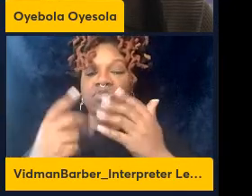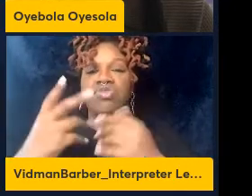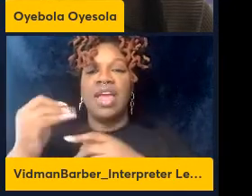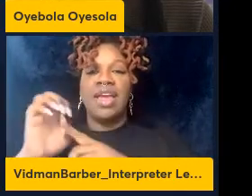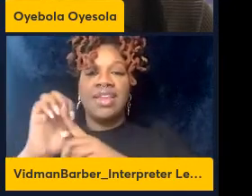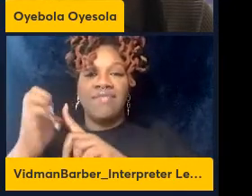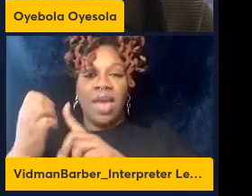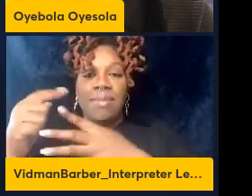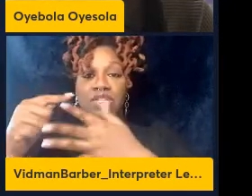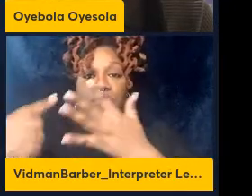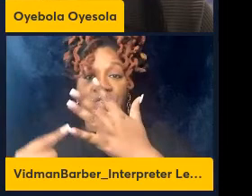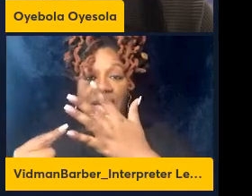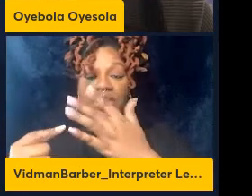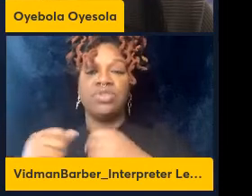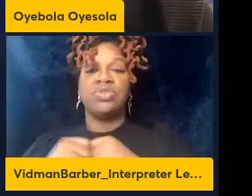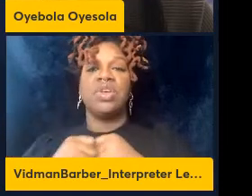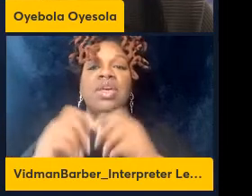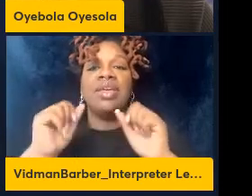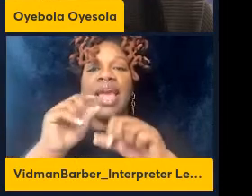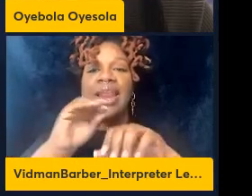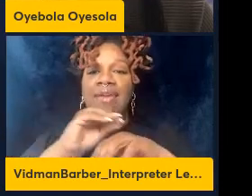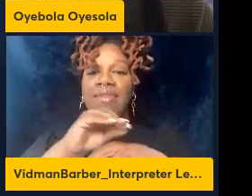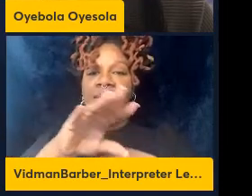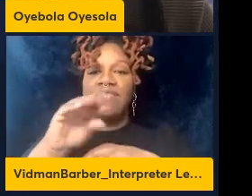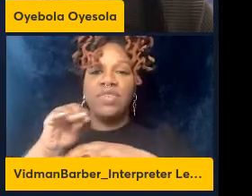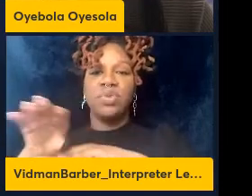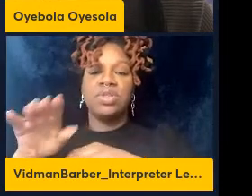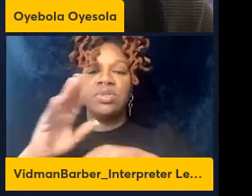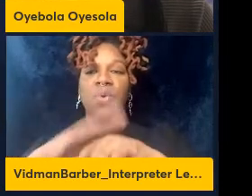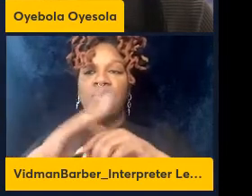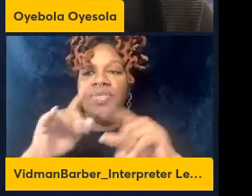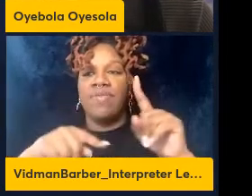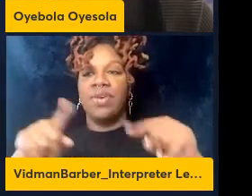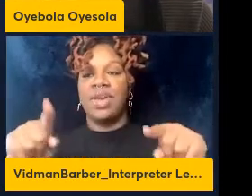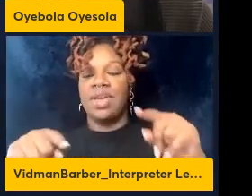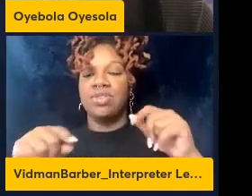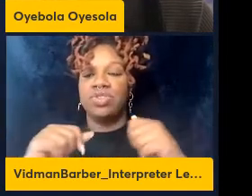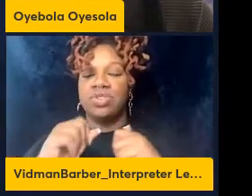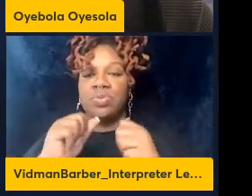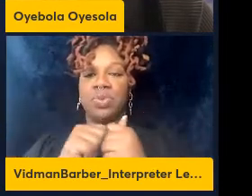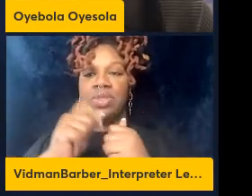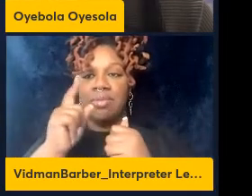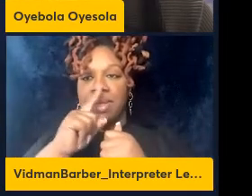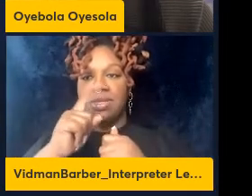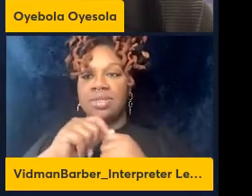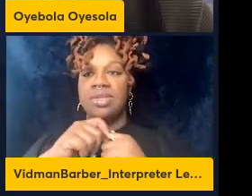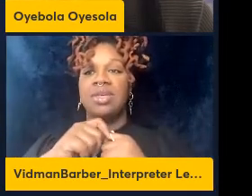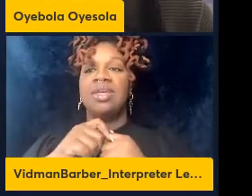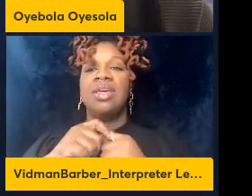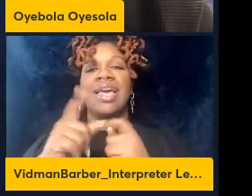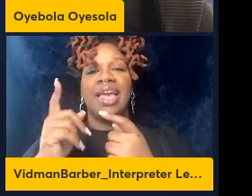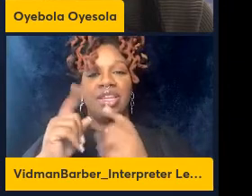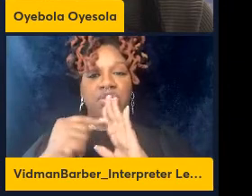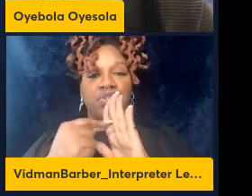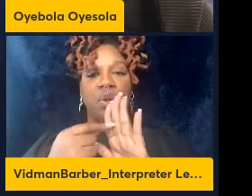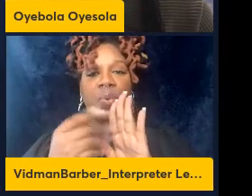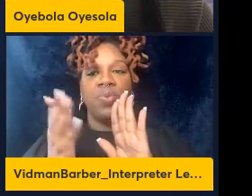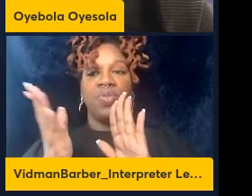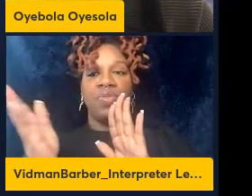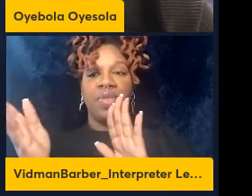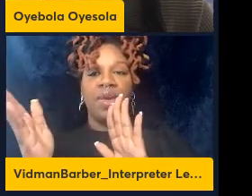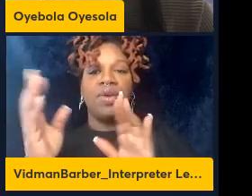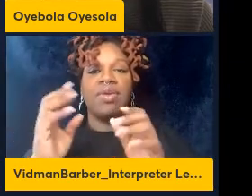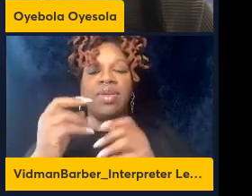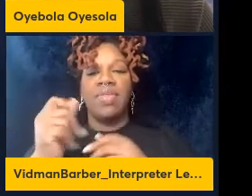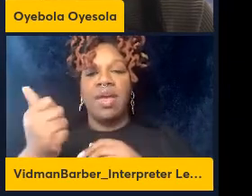factors can have an influence on immune variation in that memory and this is quantified here and here so